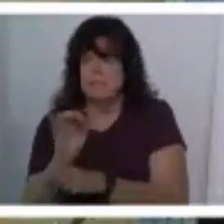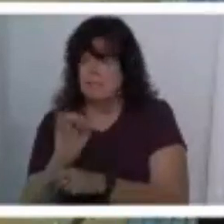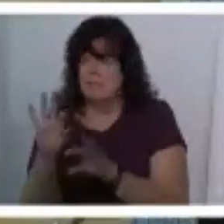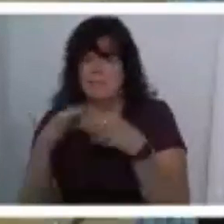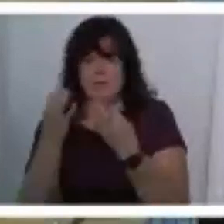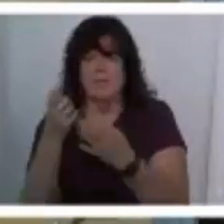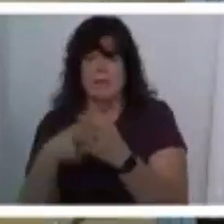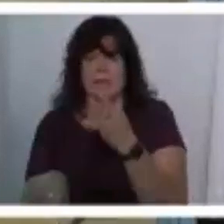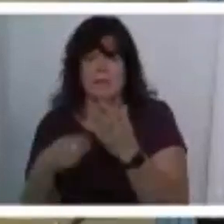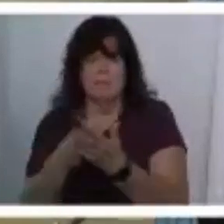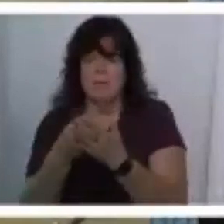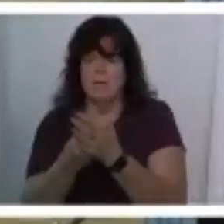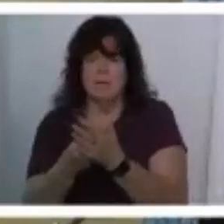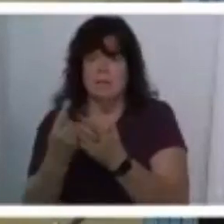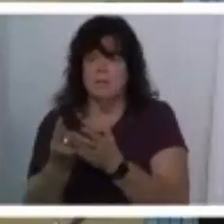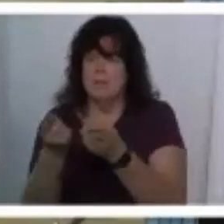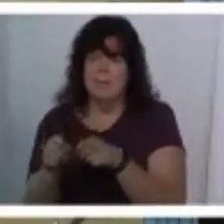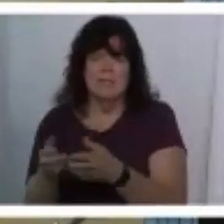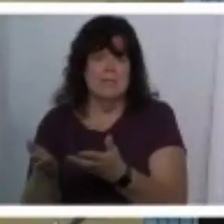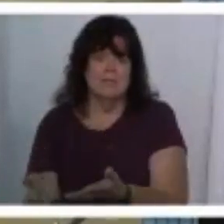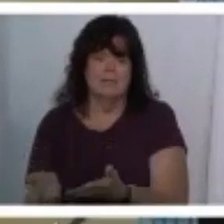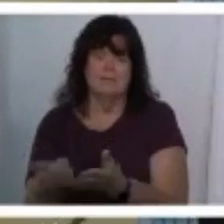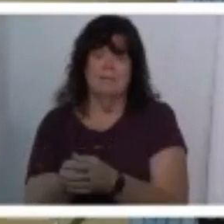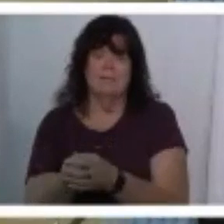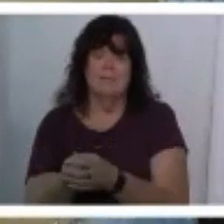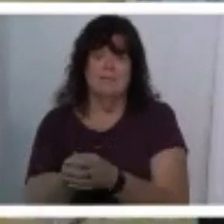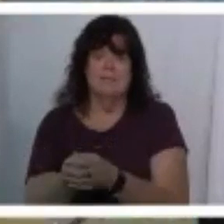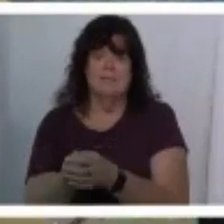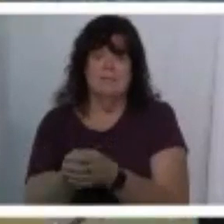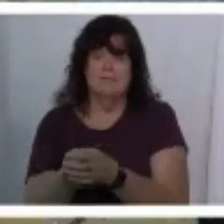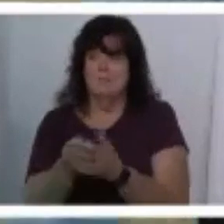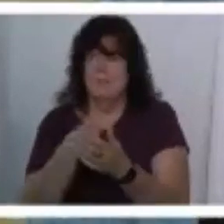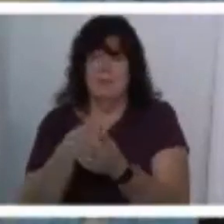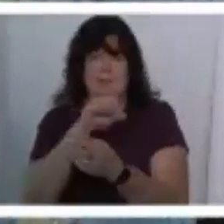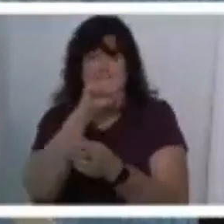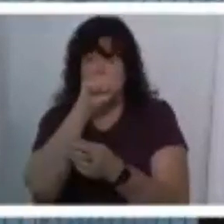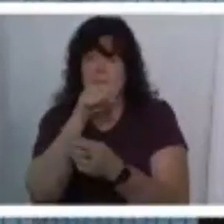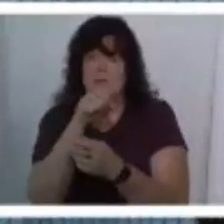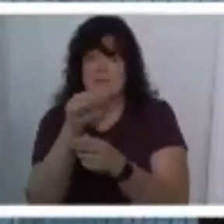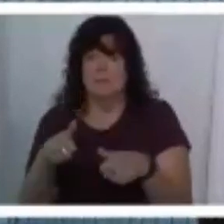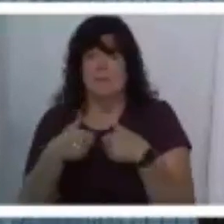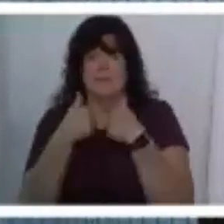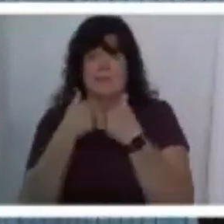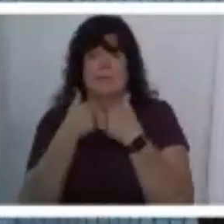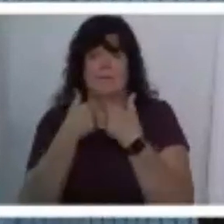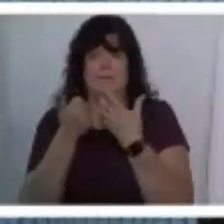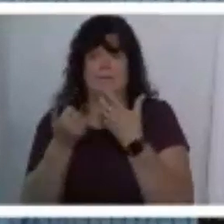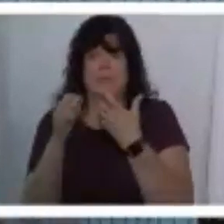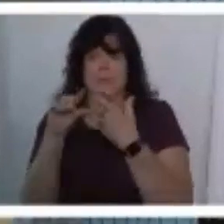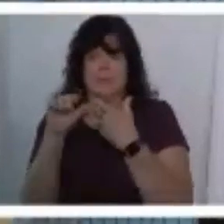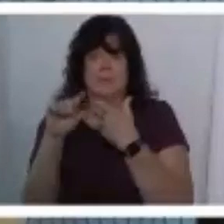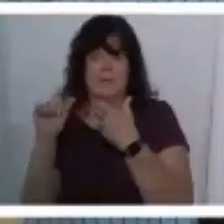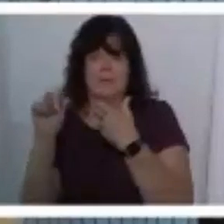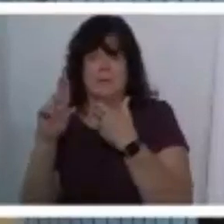cost money and they just do uh i would love to live in galardia